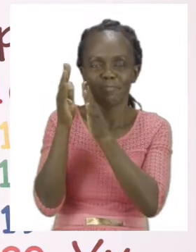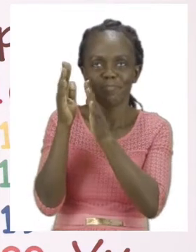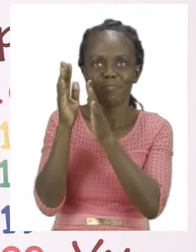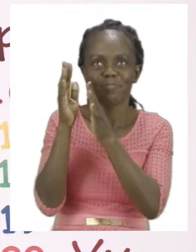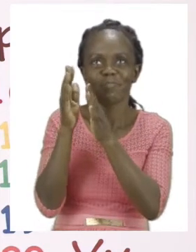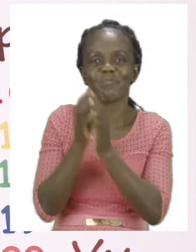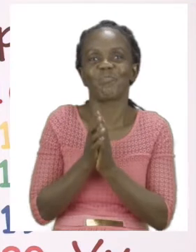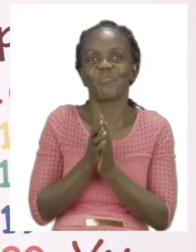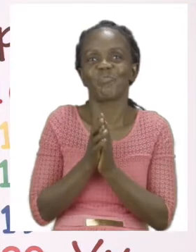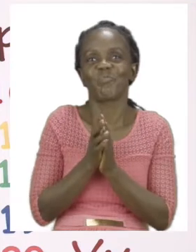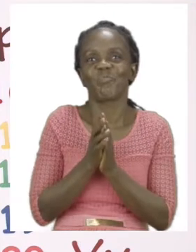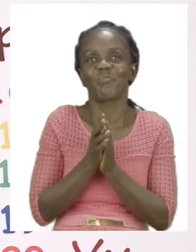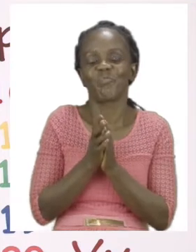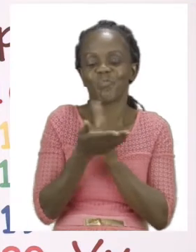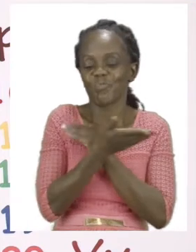Yay!